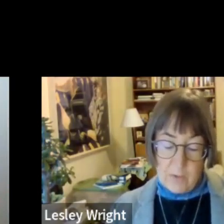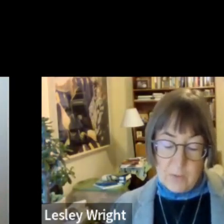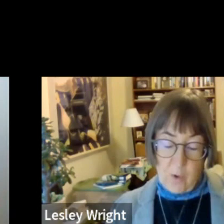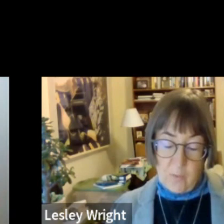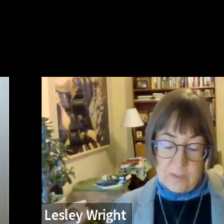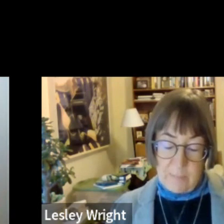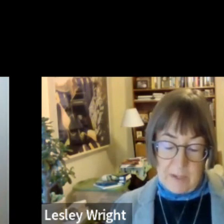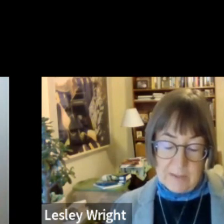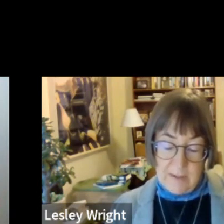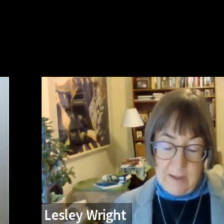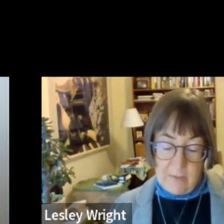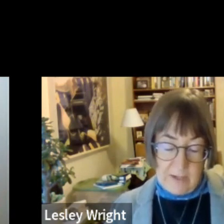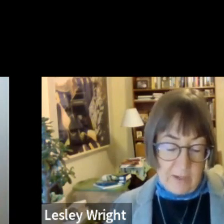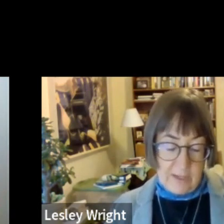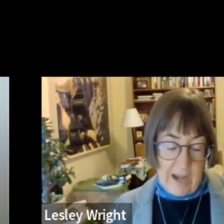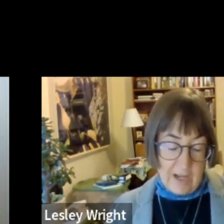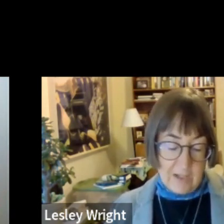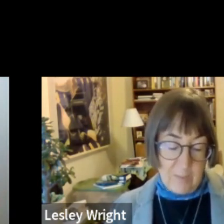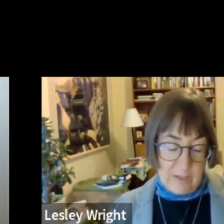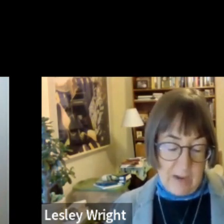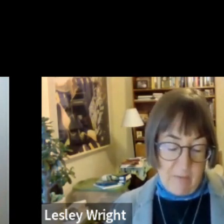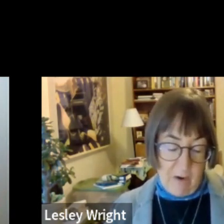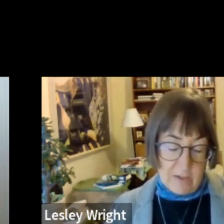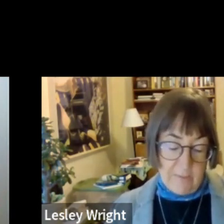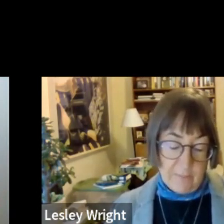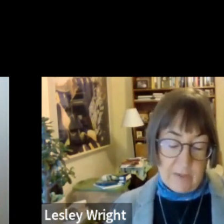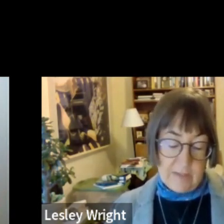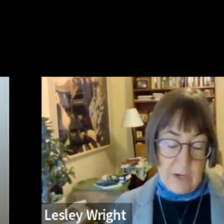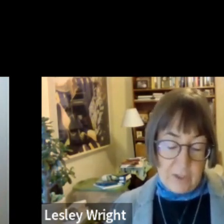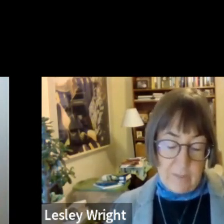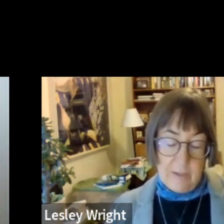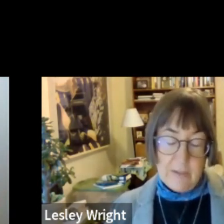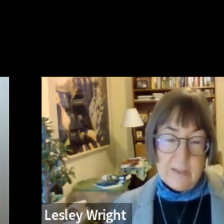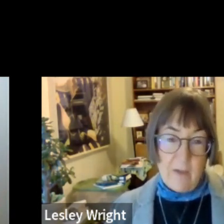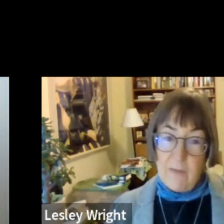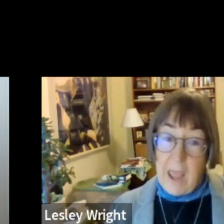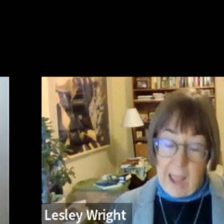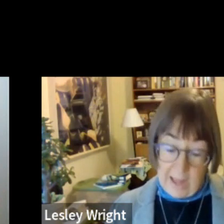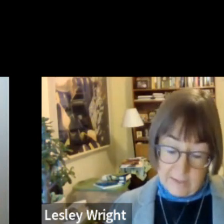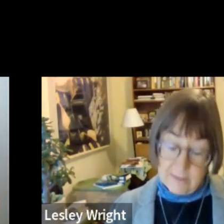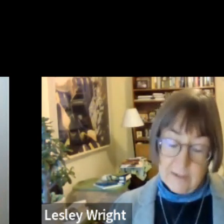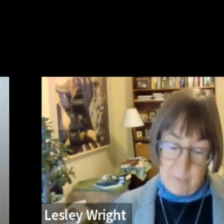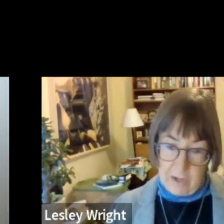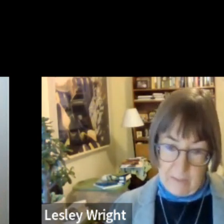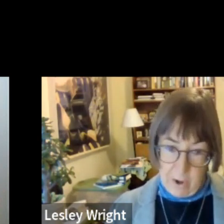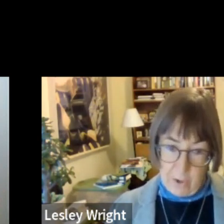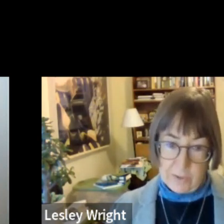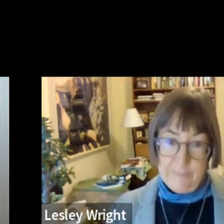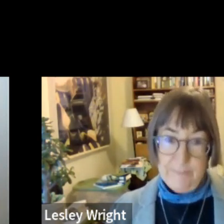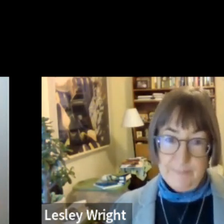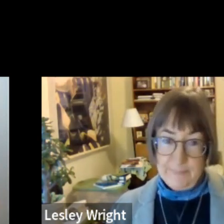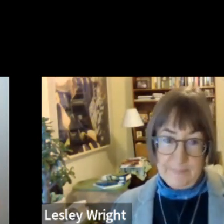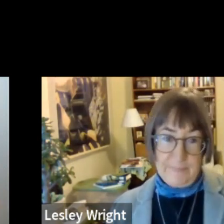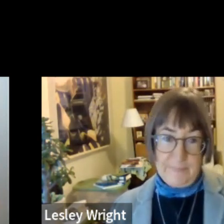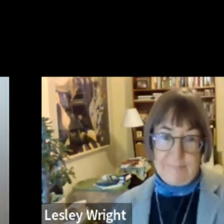Groundbreakers Award recipient, the Nelson Atkins Museum of Art, its leadership, staff, and community partners.